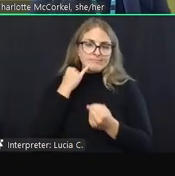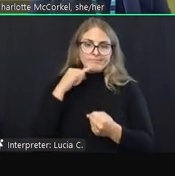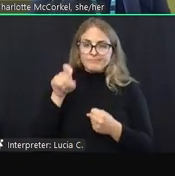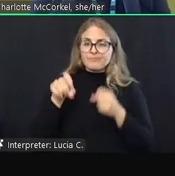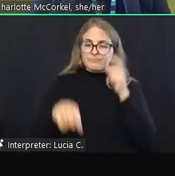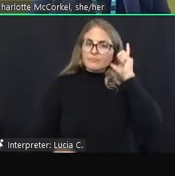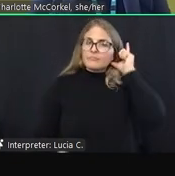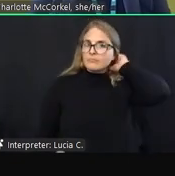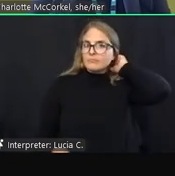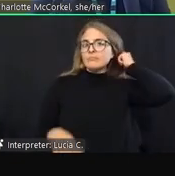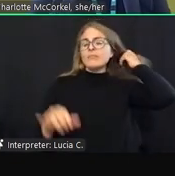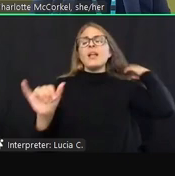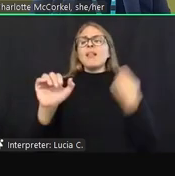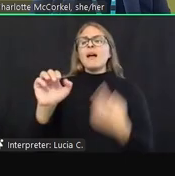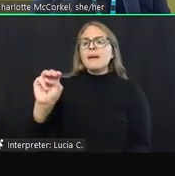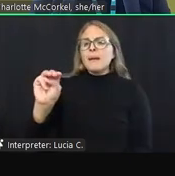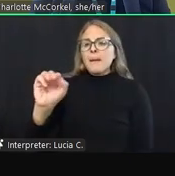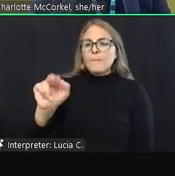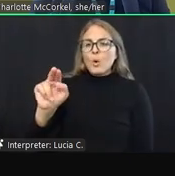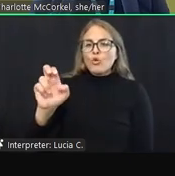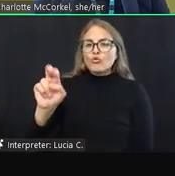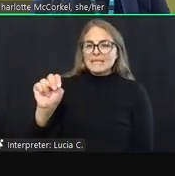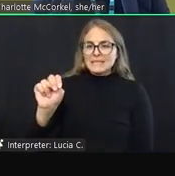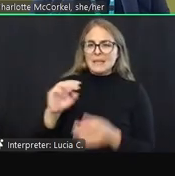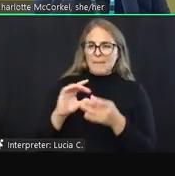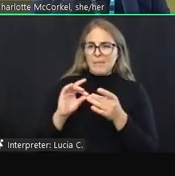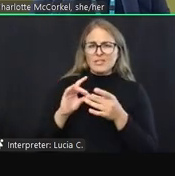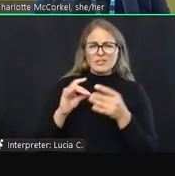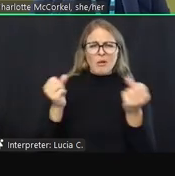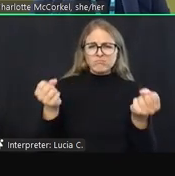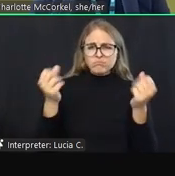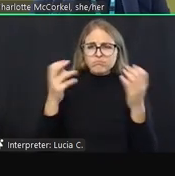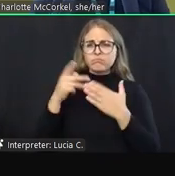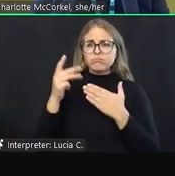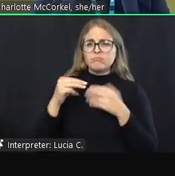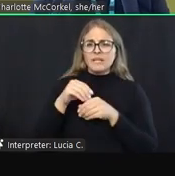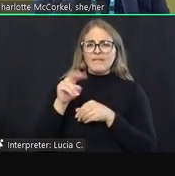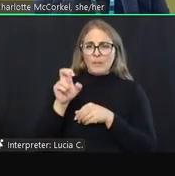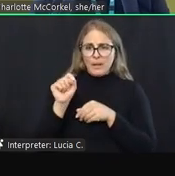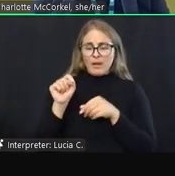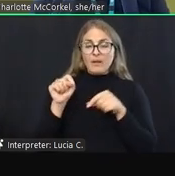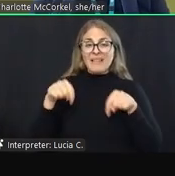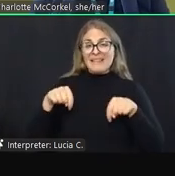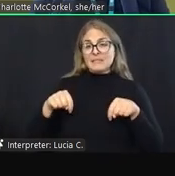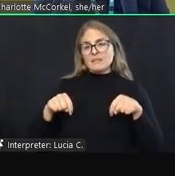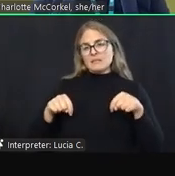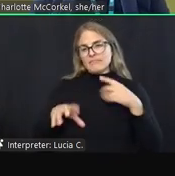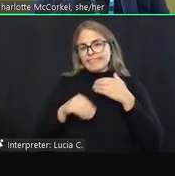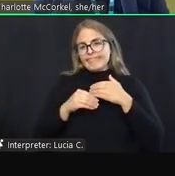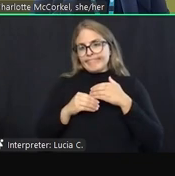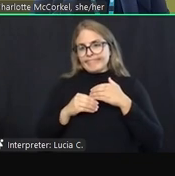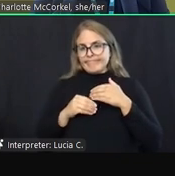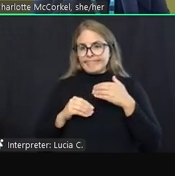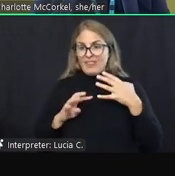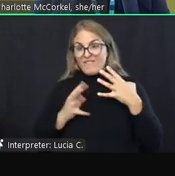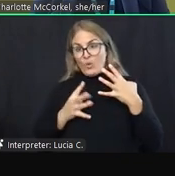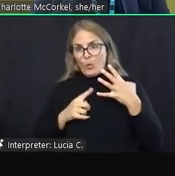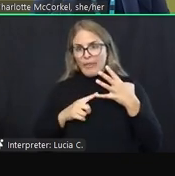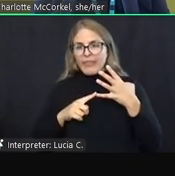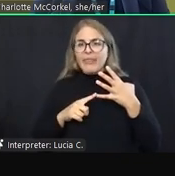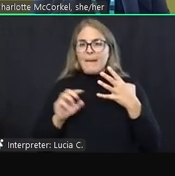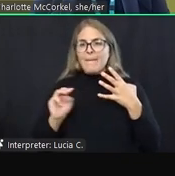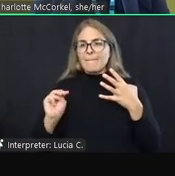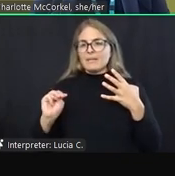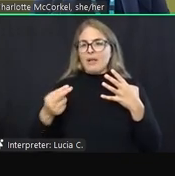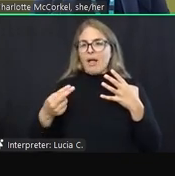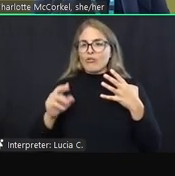As Maureen mentioned, there are a number of programs in Vermont. This will be the fourth mental health urgent care. Again,